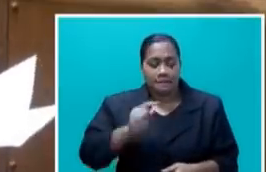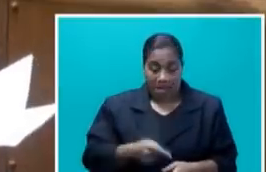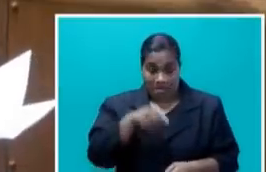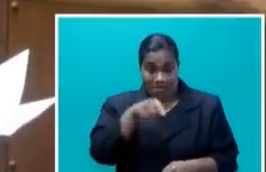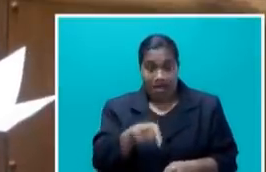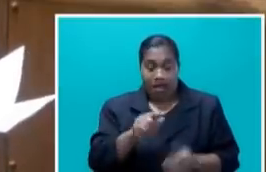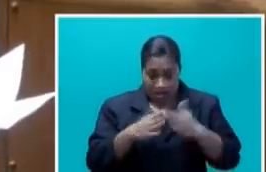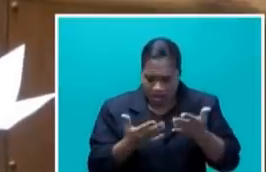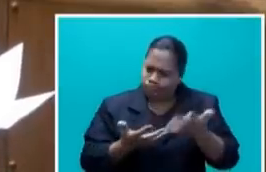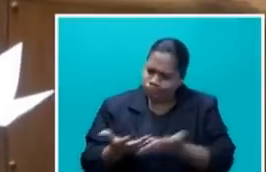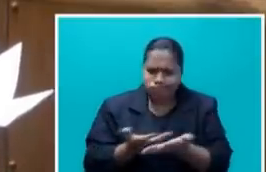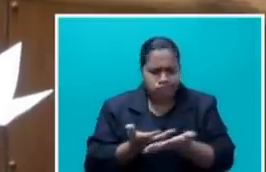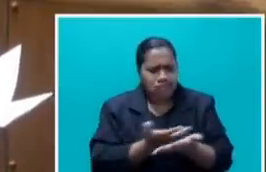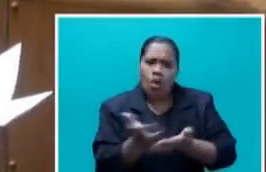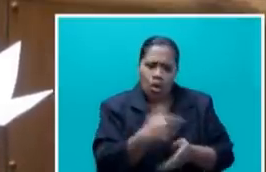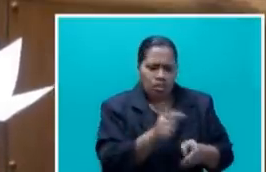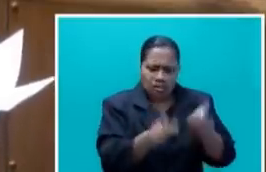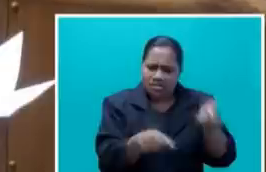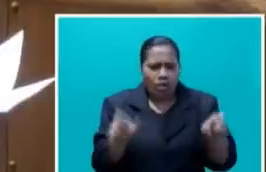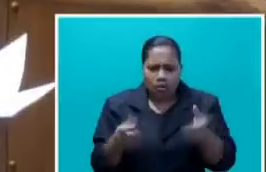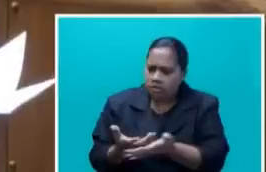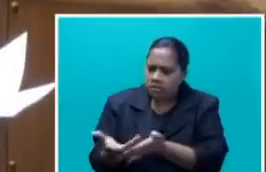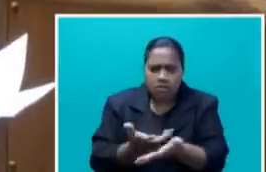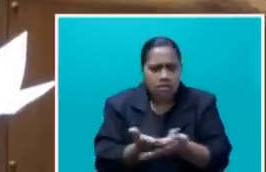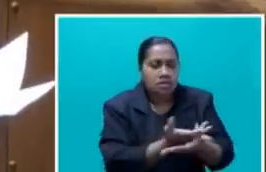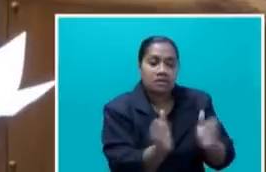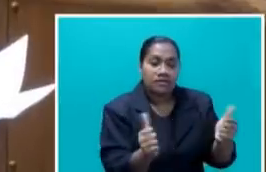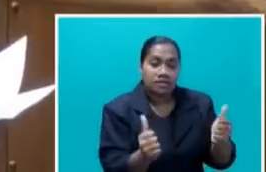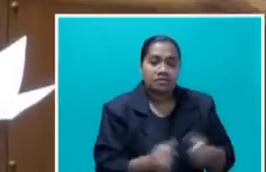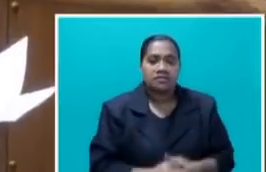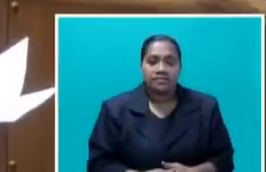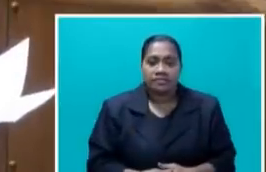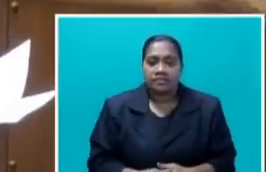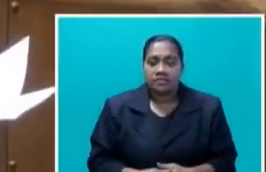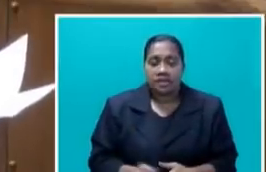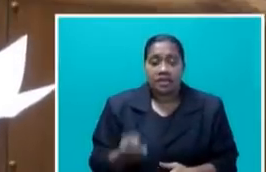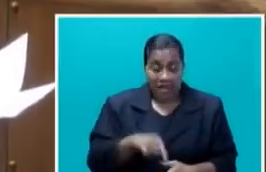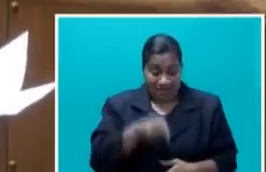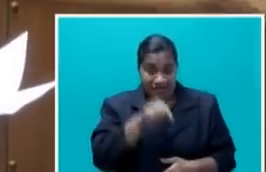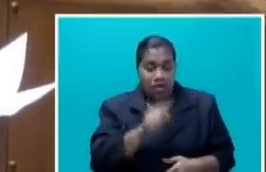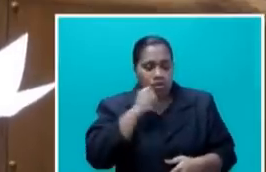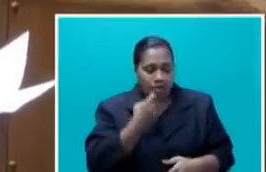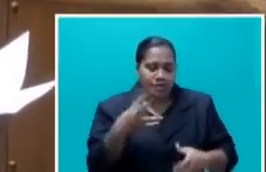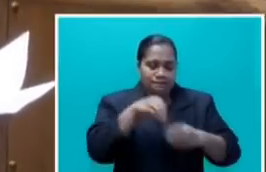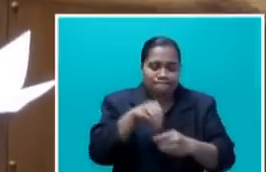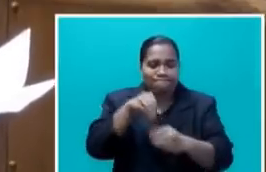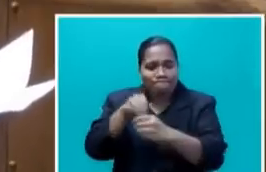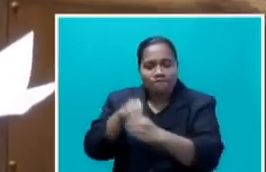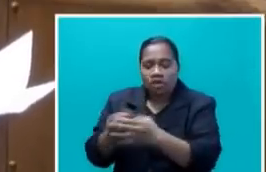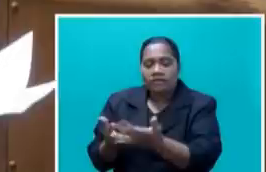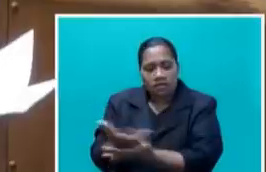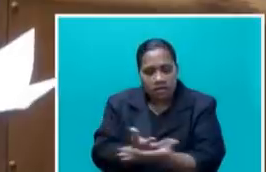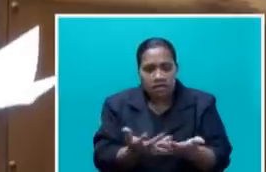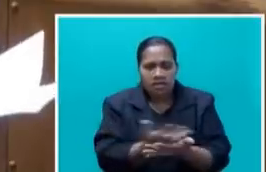and Ministry of Sugar Industry will obviously be part of the consultation process similarly as any